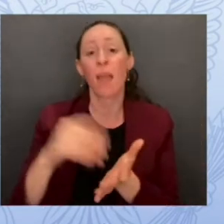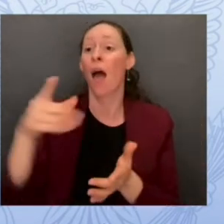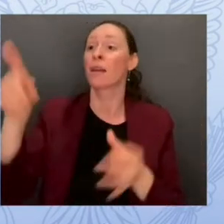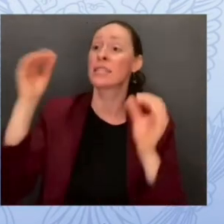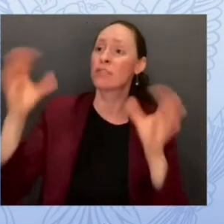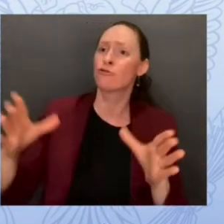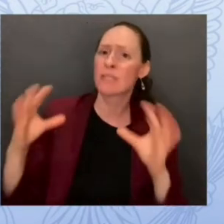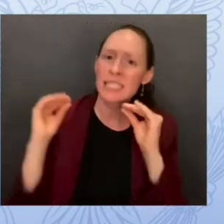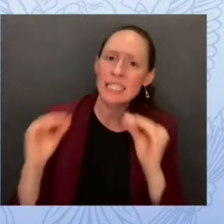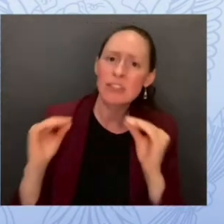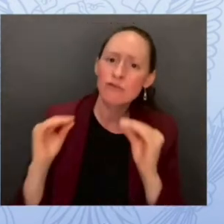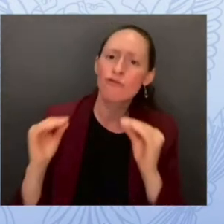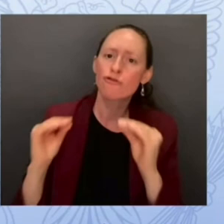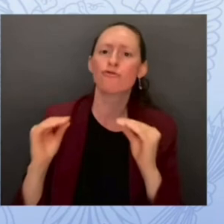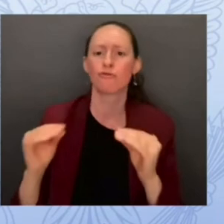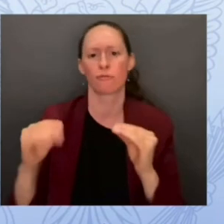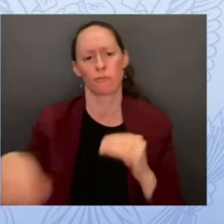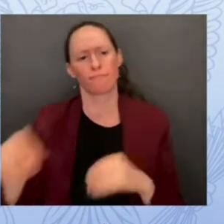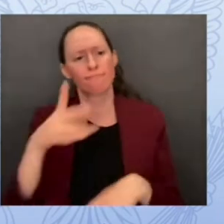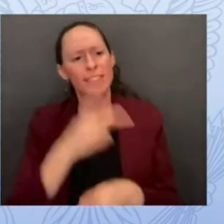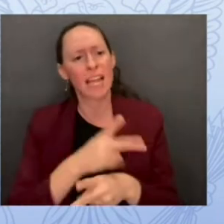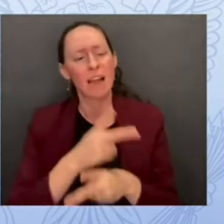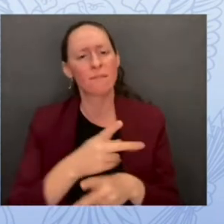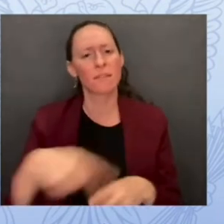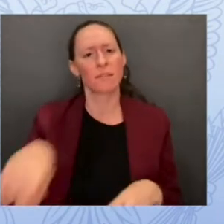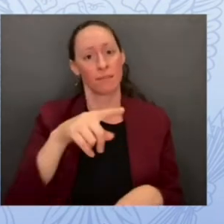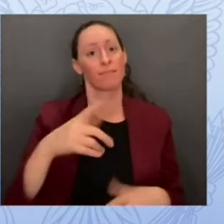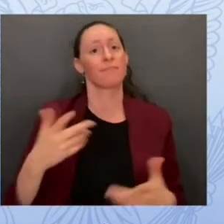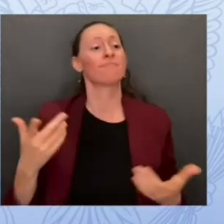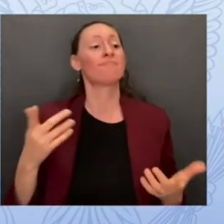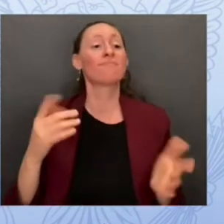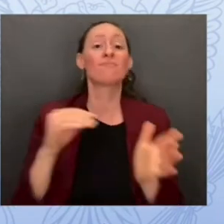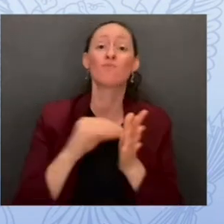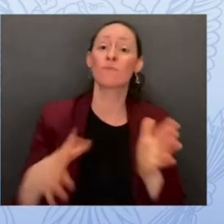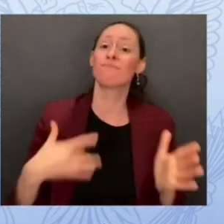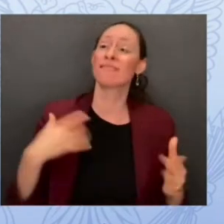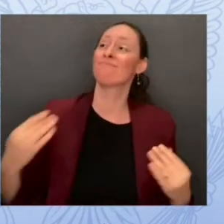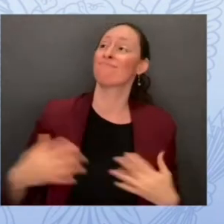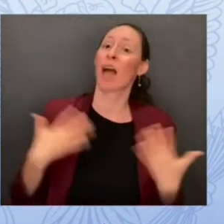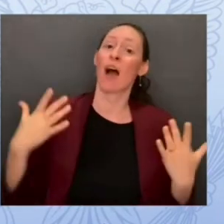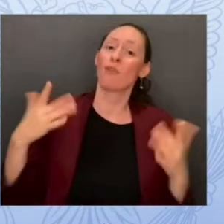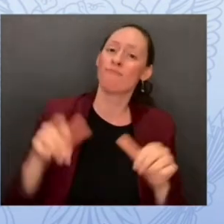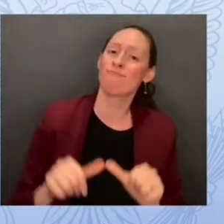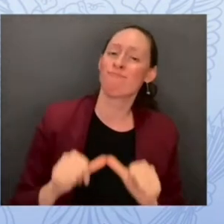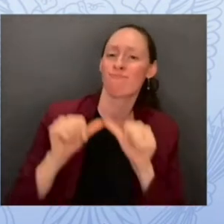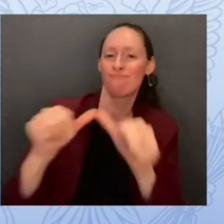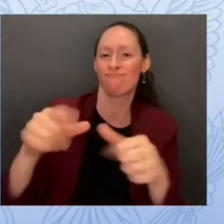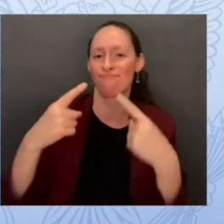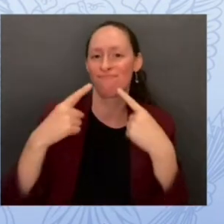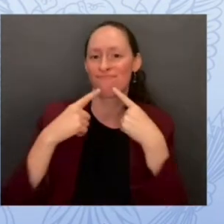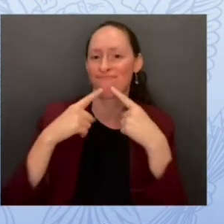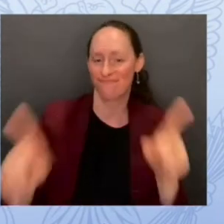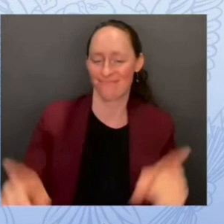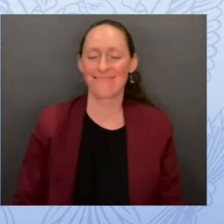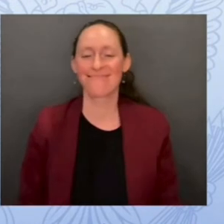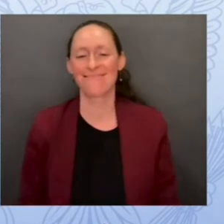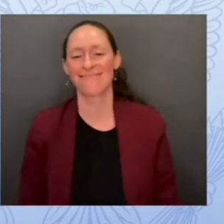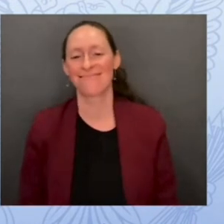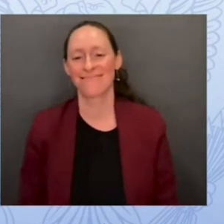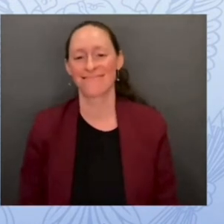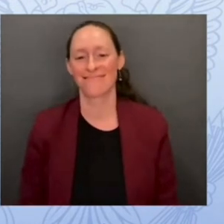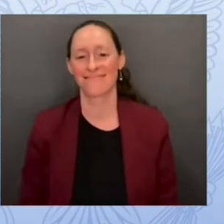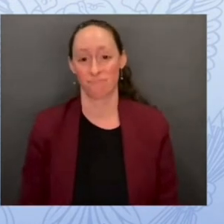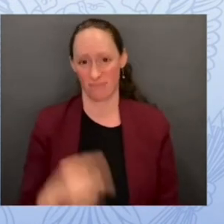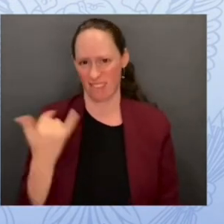and inspiring our children. The reality, though, is that the cyber threats we face have expanded to every